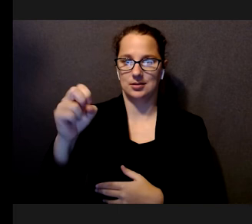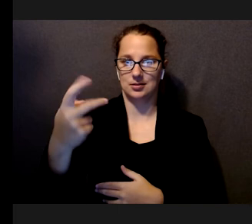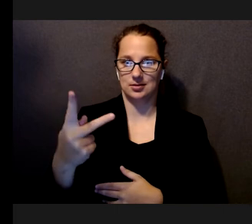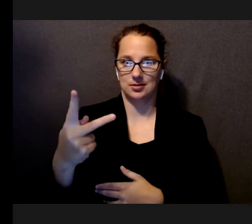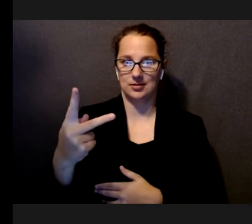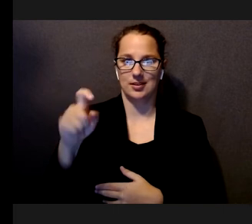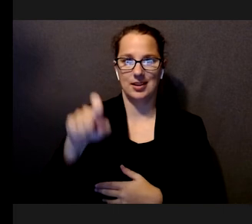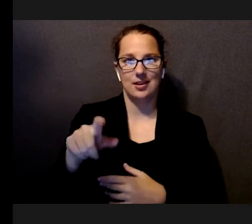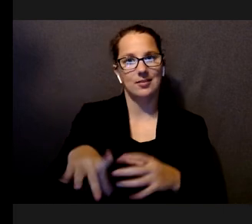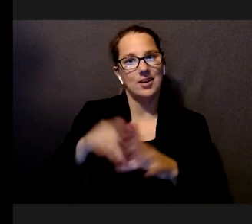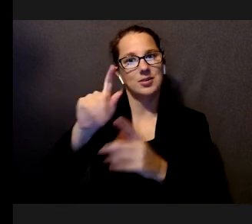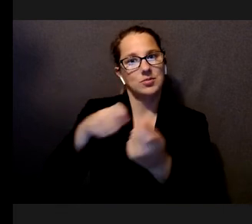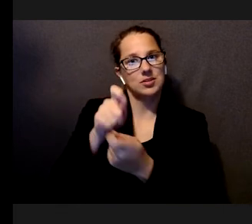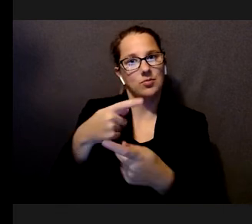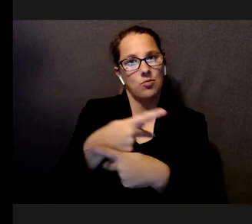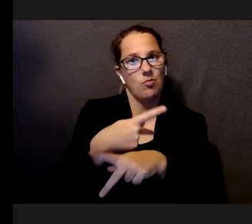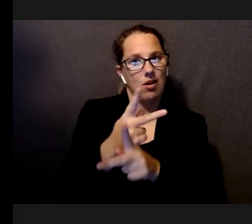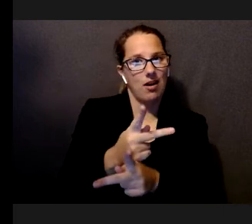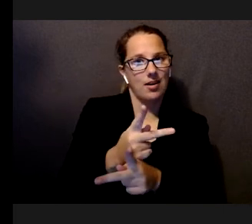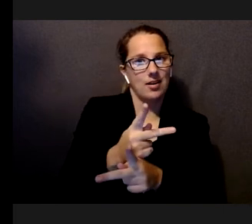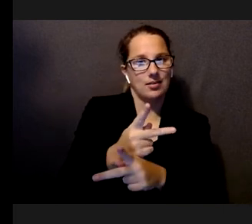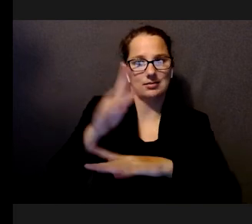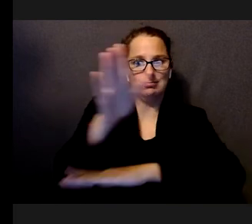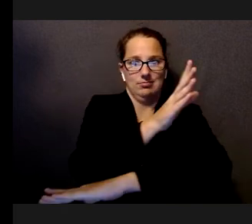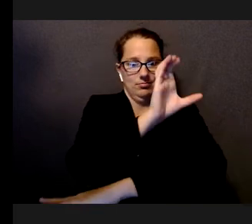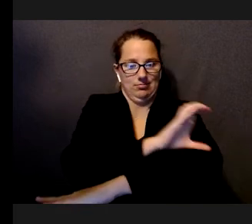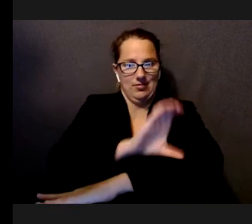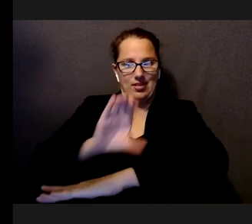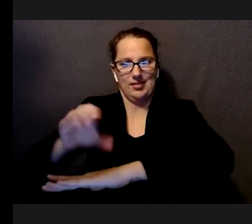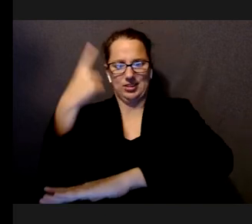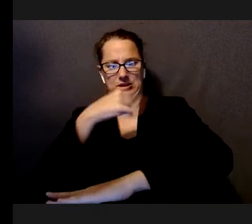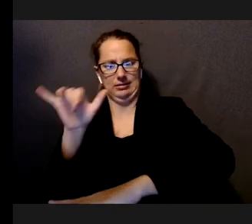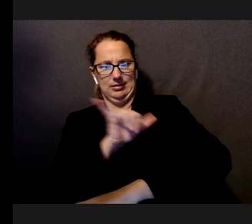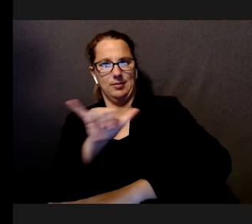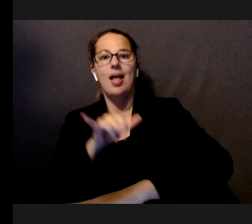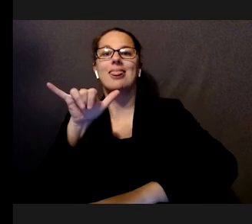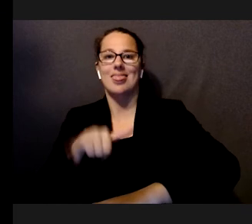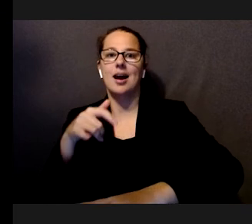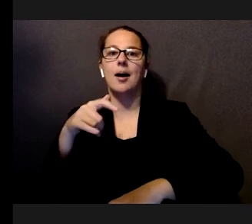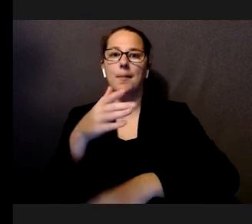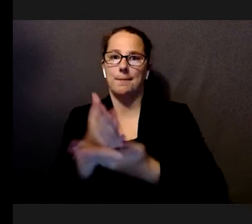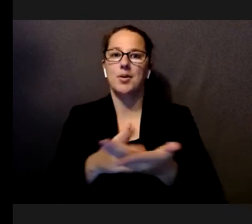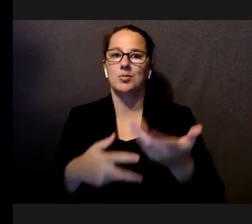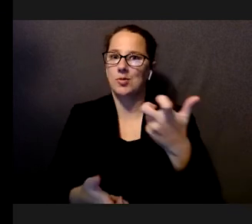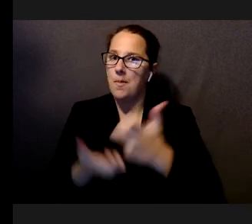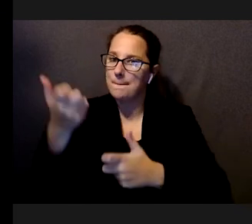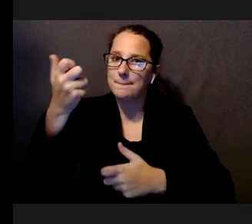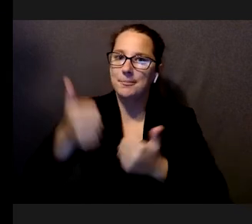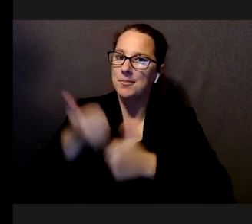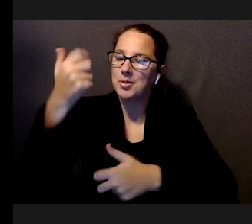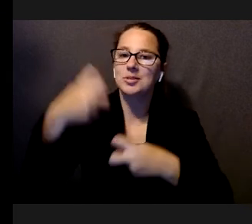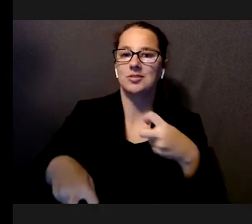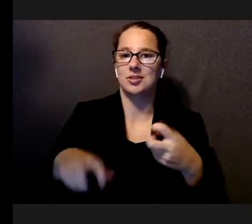among a set of similar products on the shelf, this subtask was the one that proved to be the most difficult out of